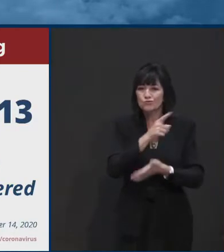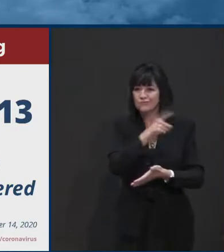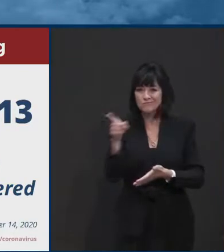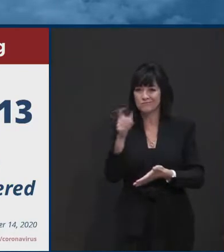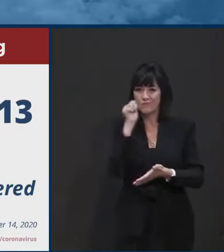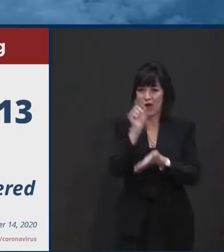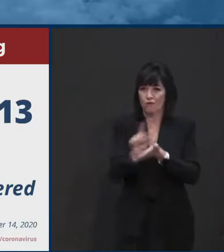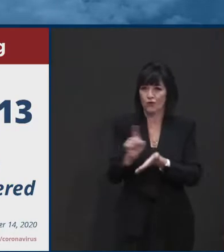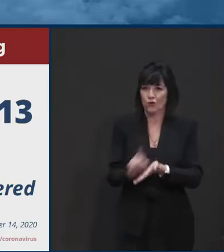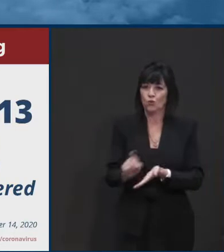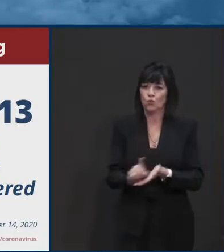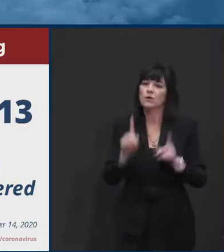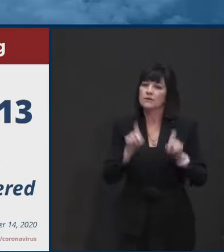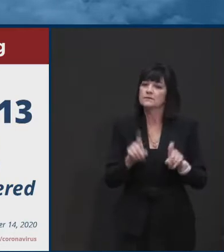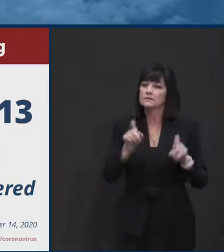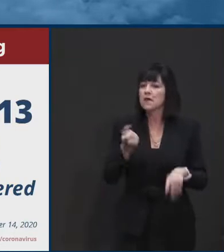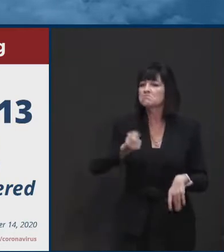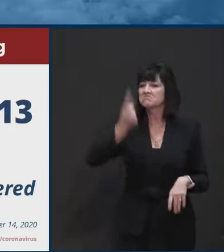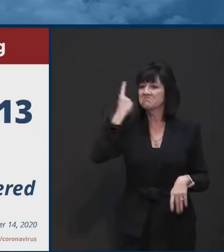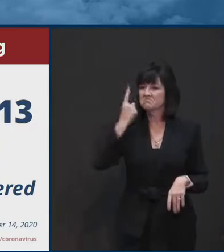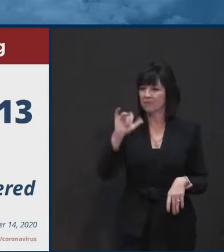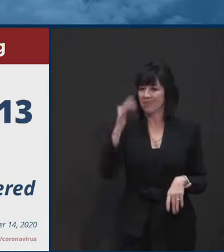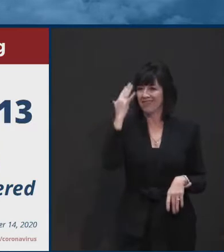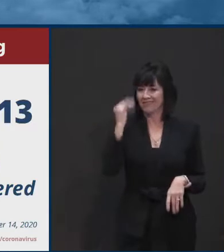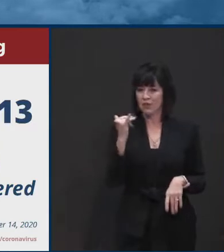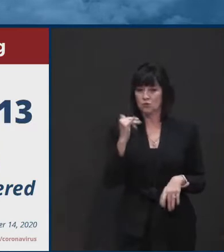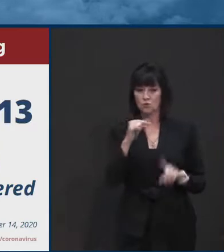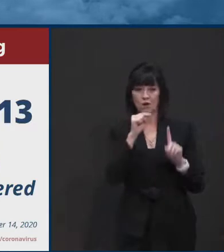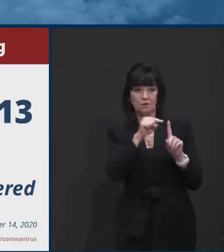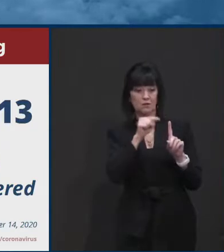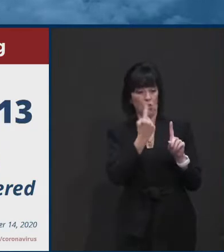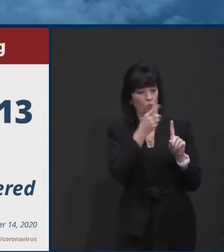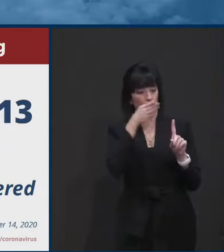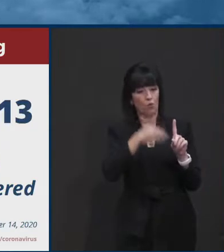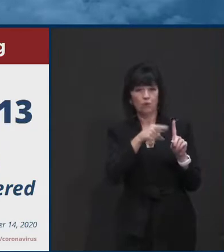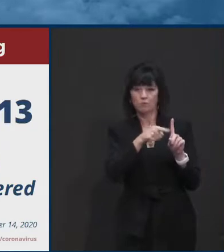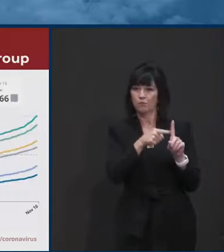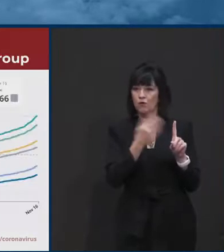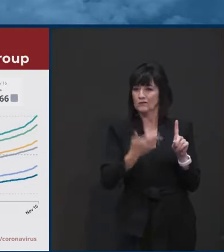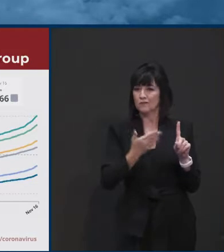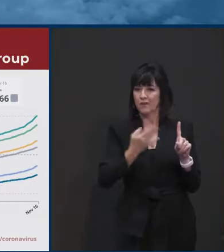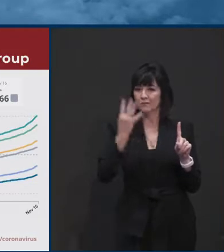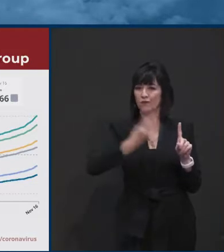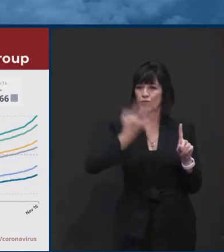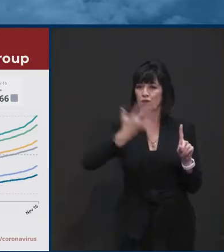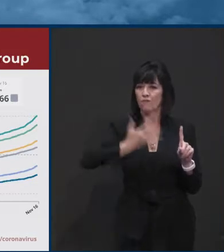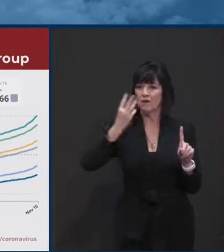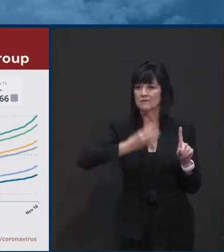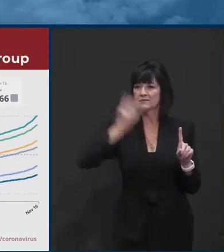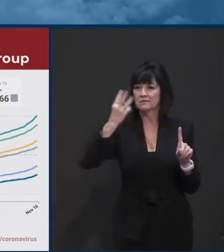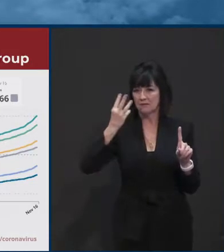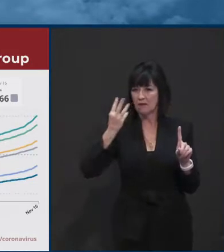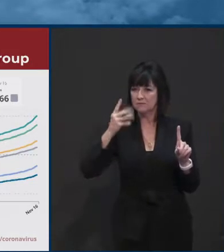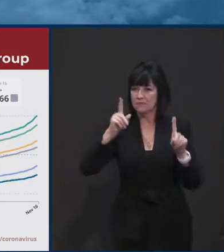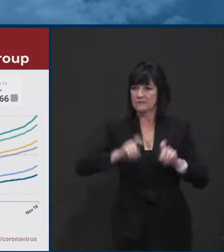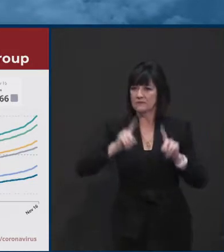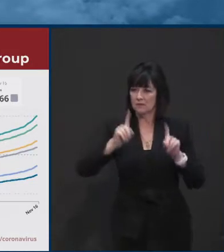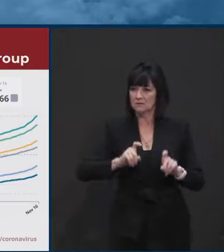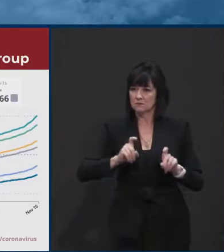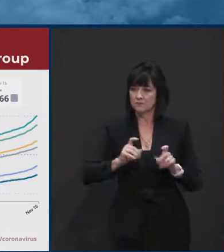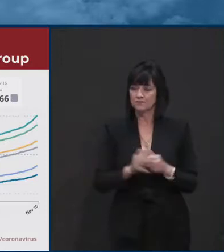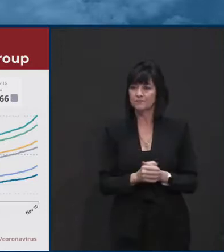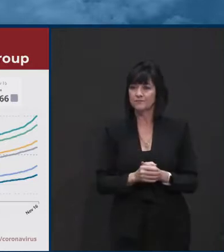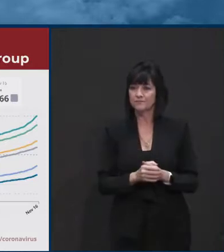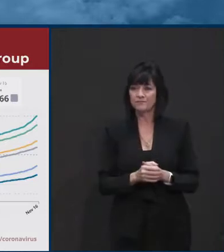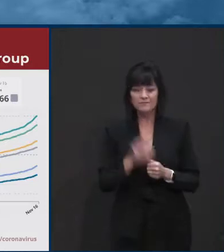So those numbers will continue to increase. Here's the breakdown demographics. Still, the young adult population with the